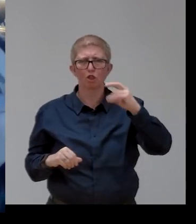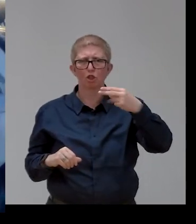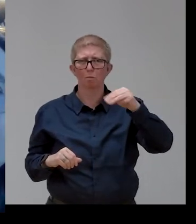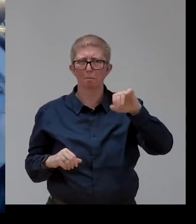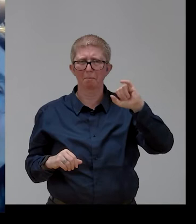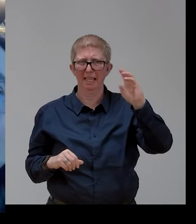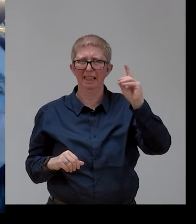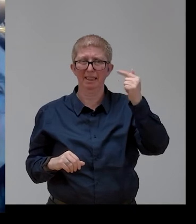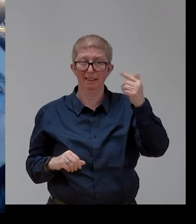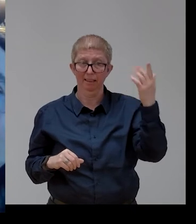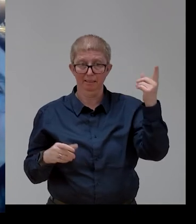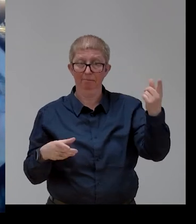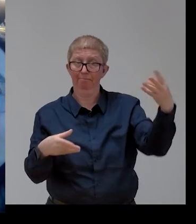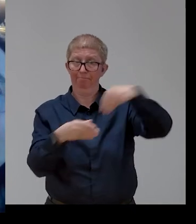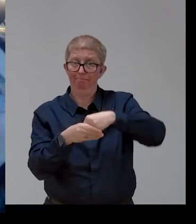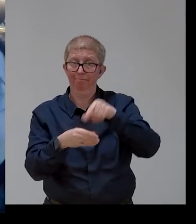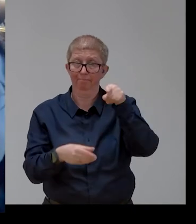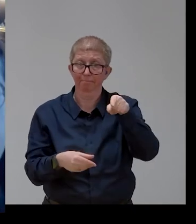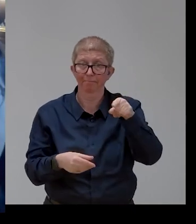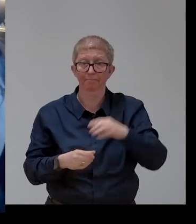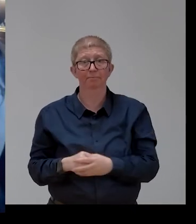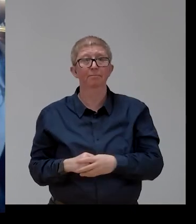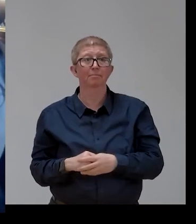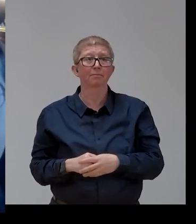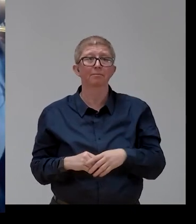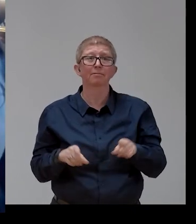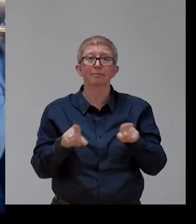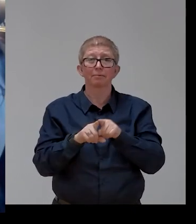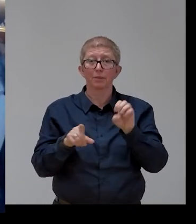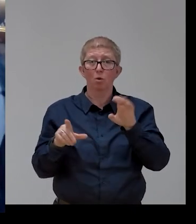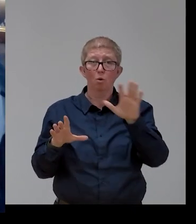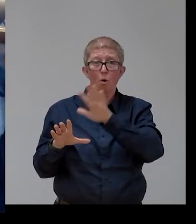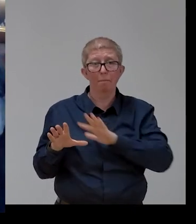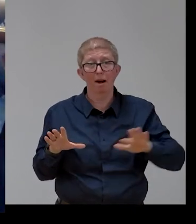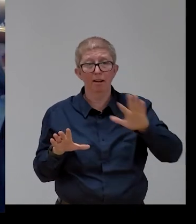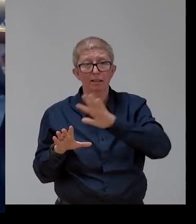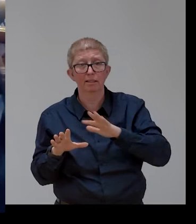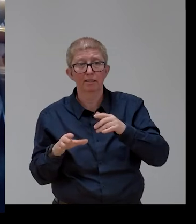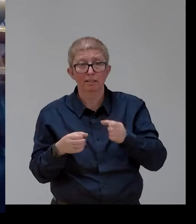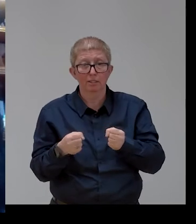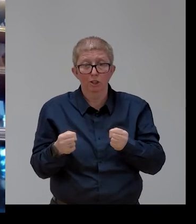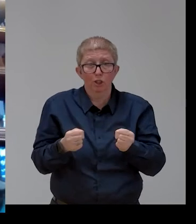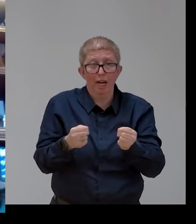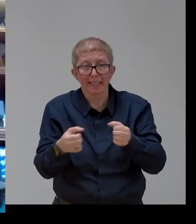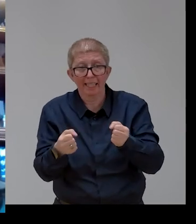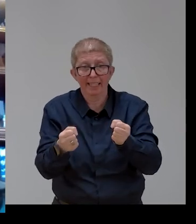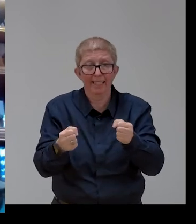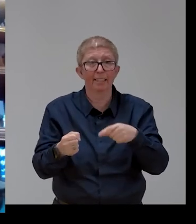evaluating the European Disability Strategy of 2010-2020,